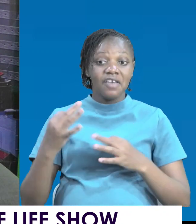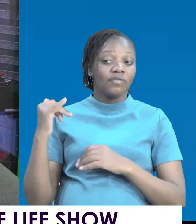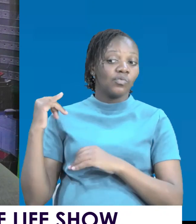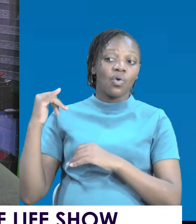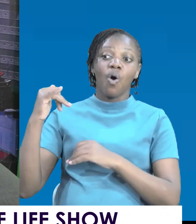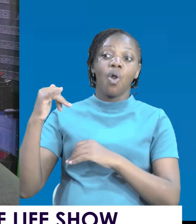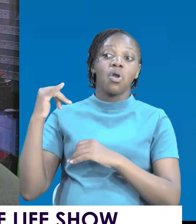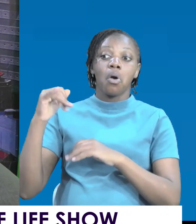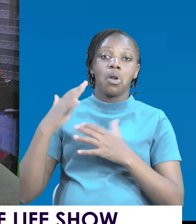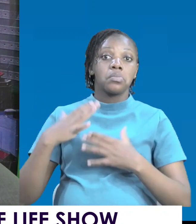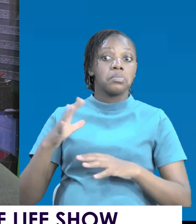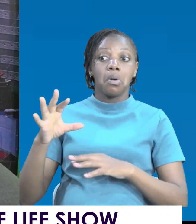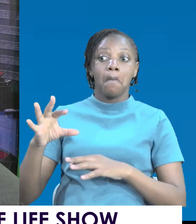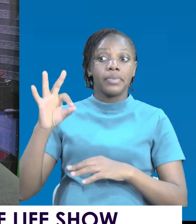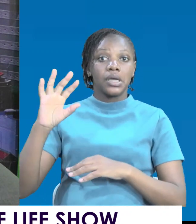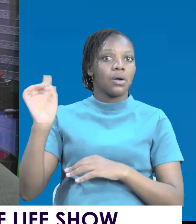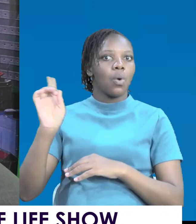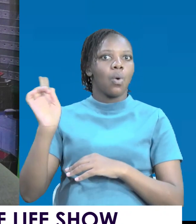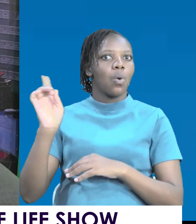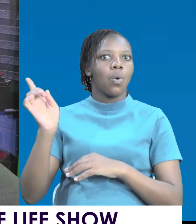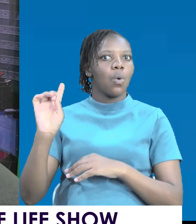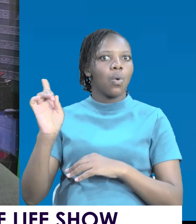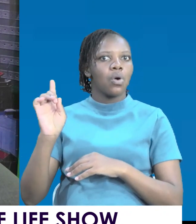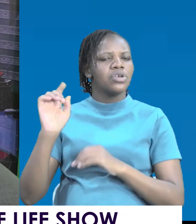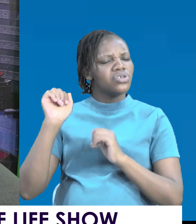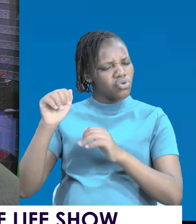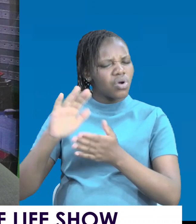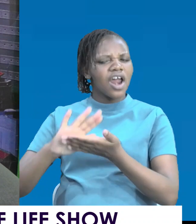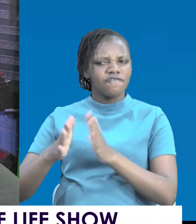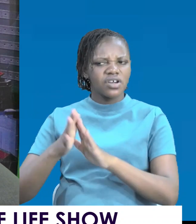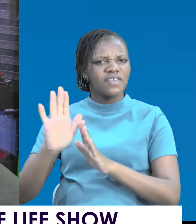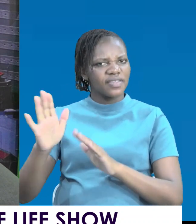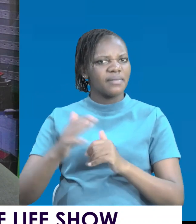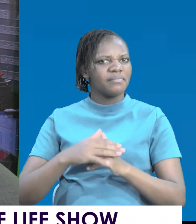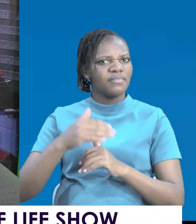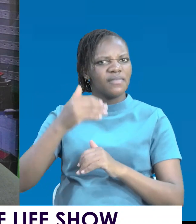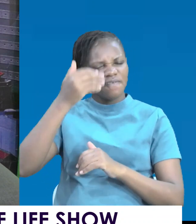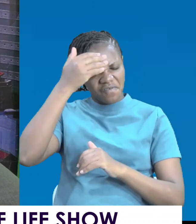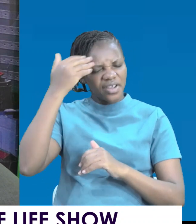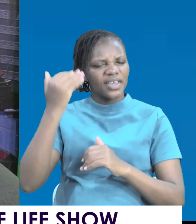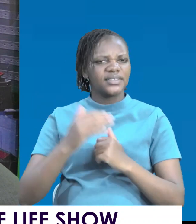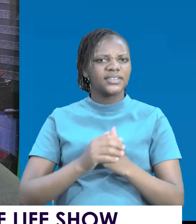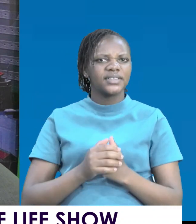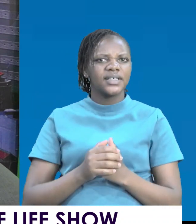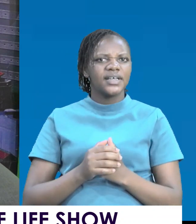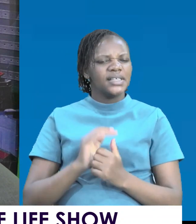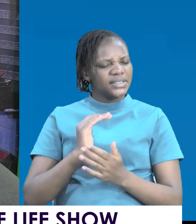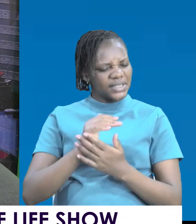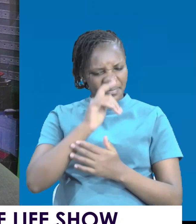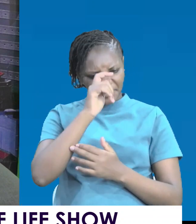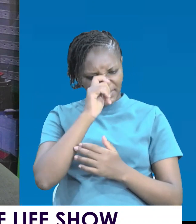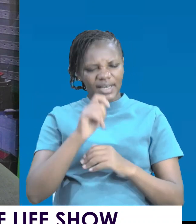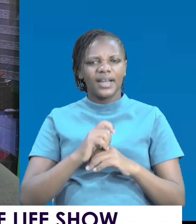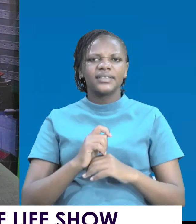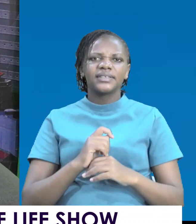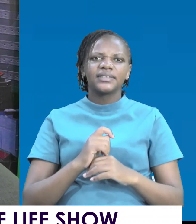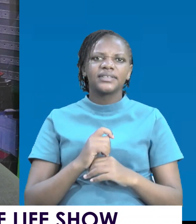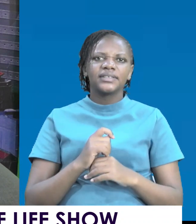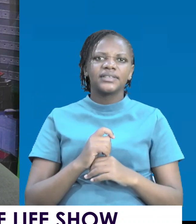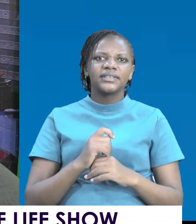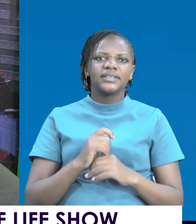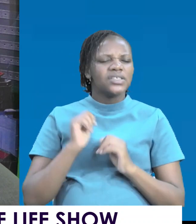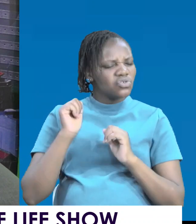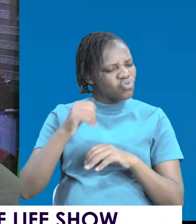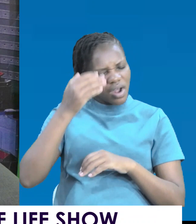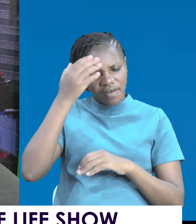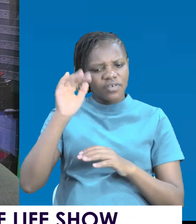You can let it go. Yes, they speak angrily to you. You can let it go. Yes, they are jealous of you. You can let it go. They